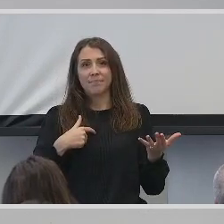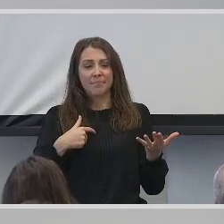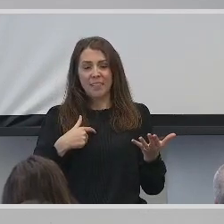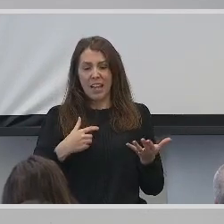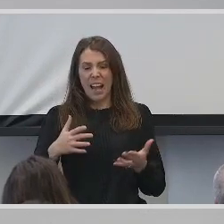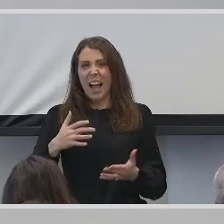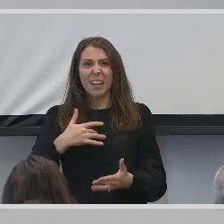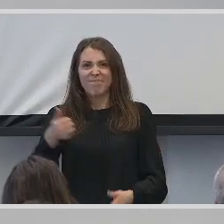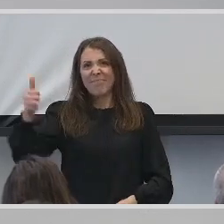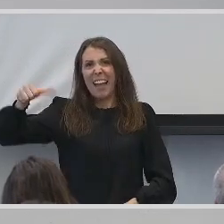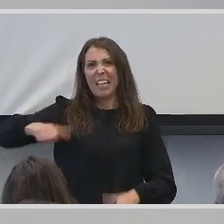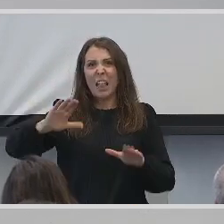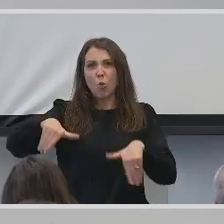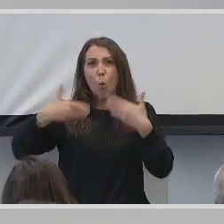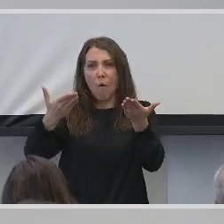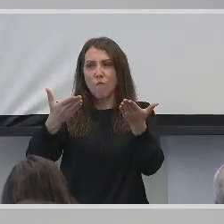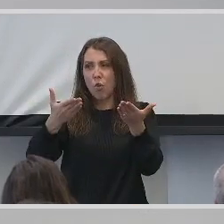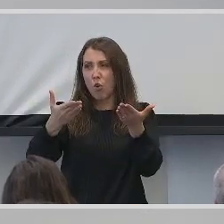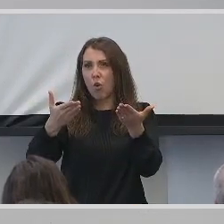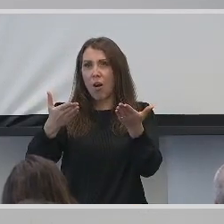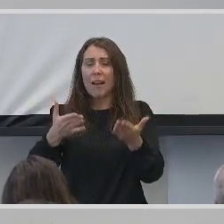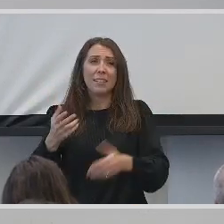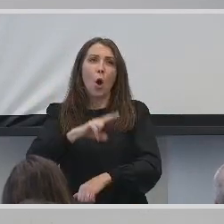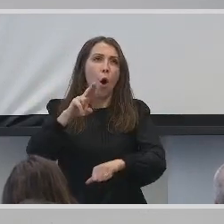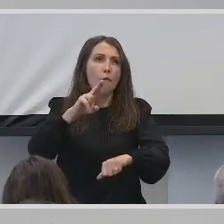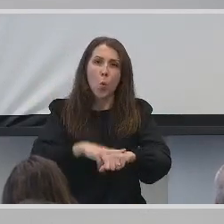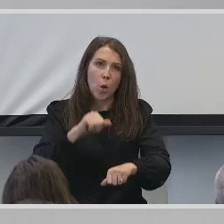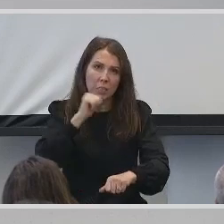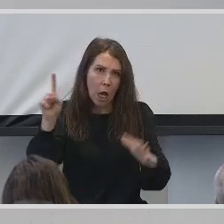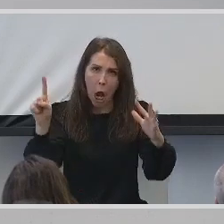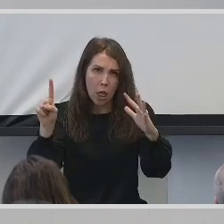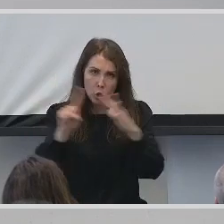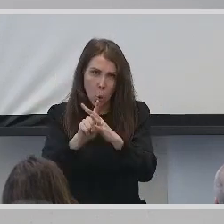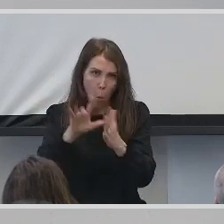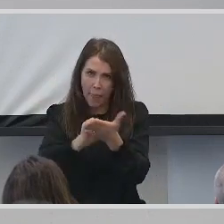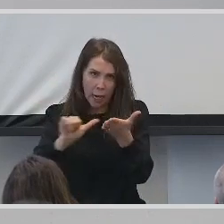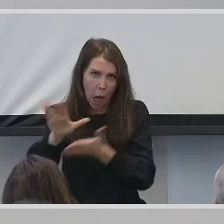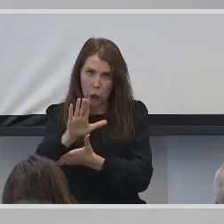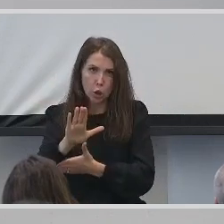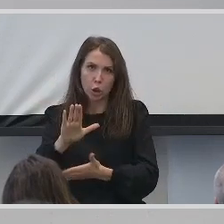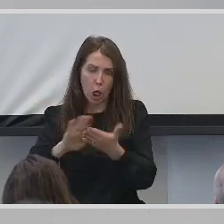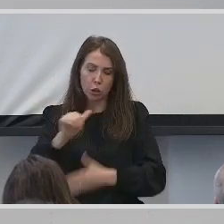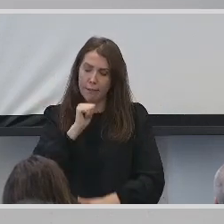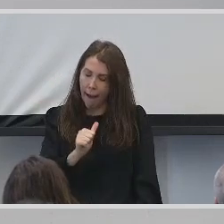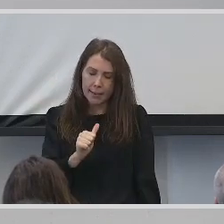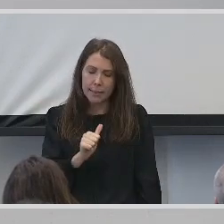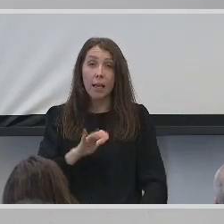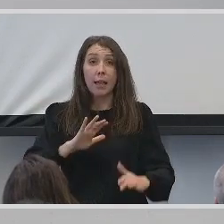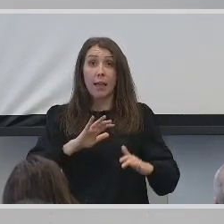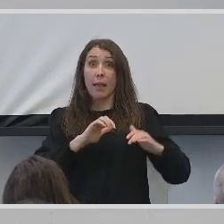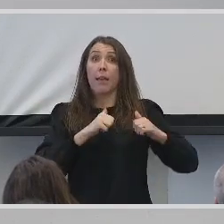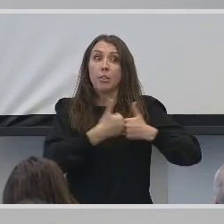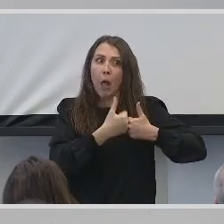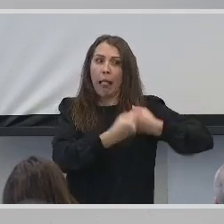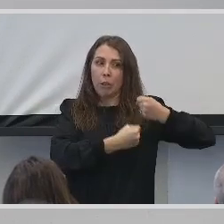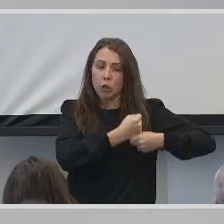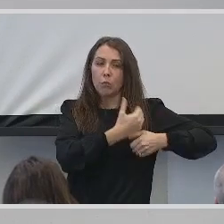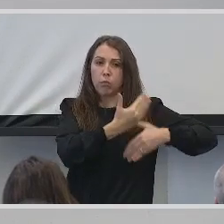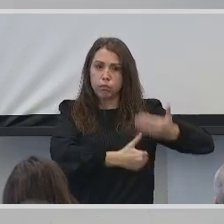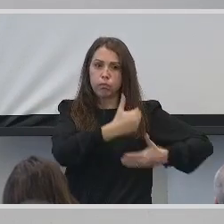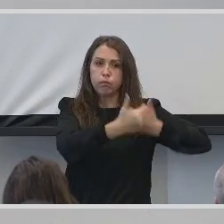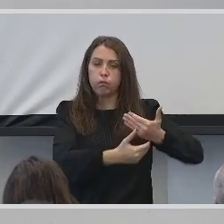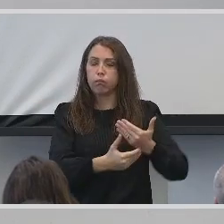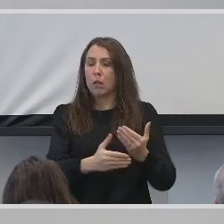declined to offer. As a result, of course, I didn't go to that college. These challenging years were marked by a profound identity